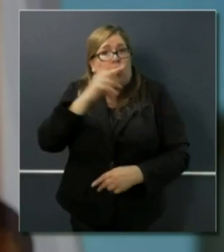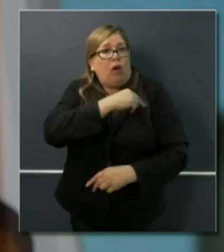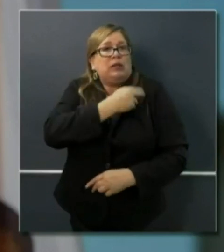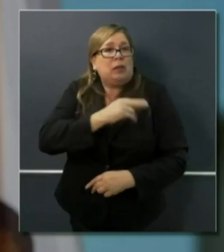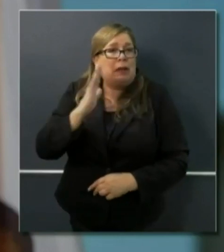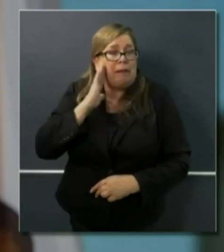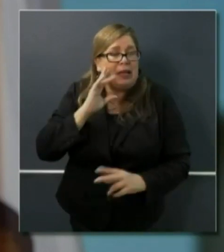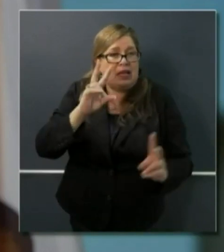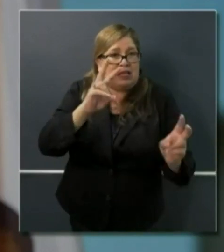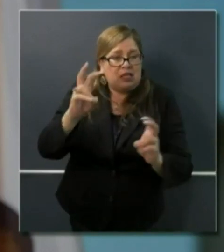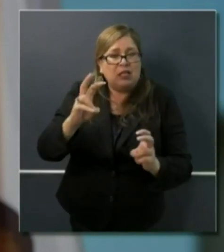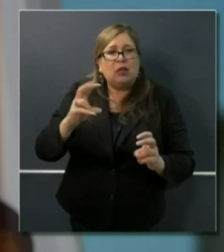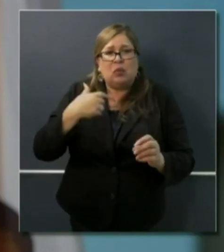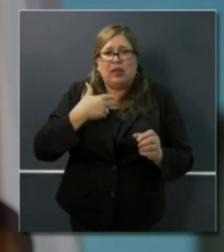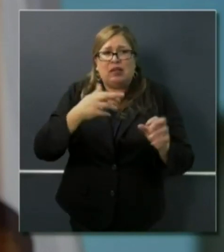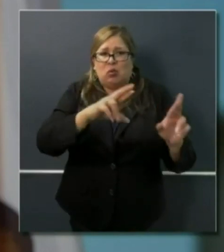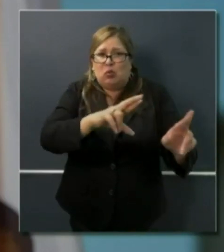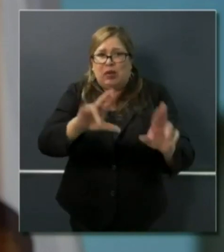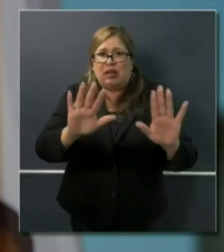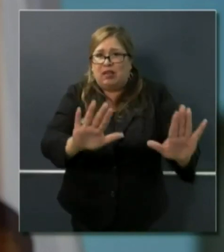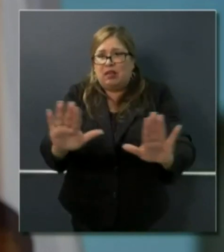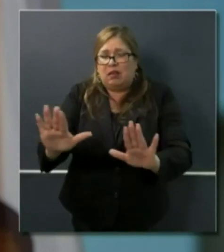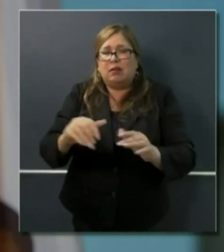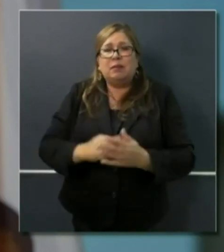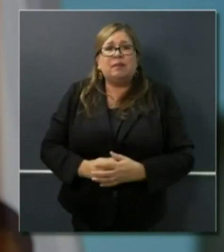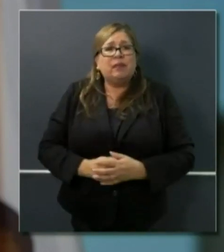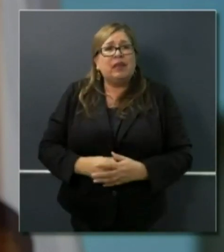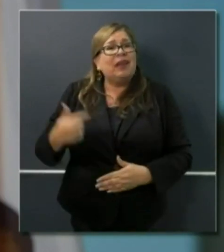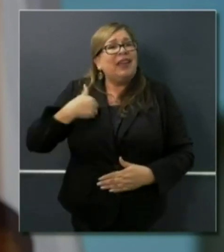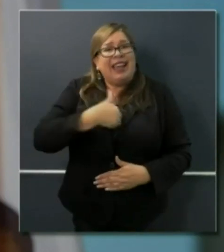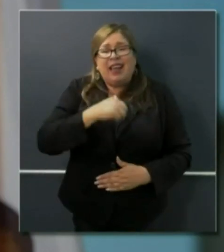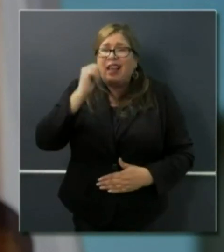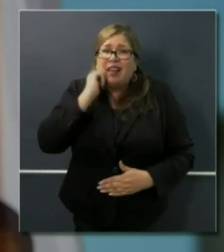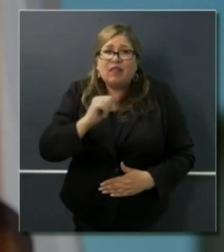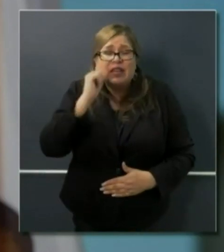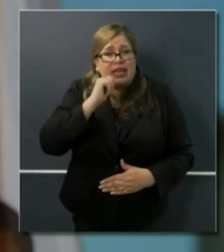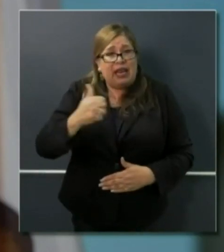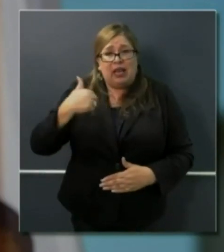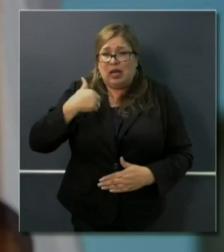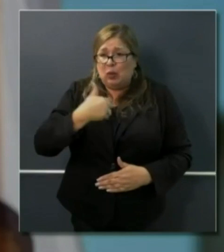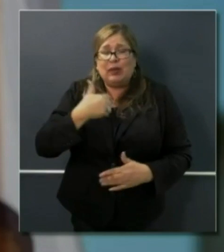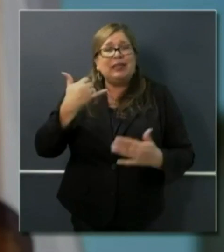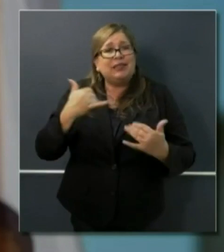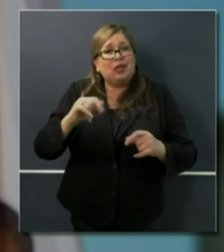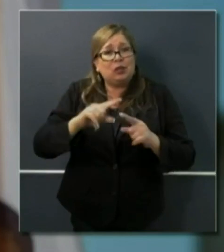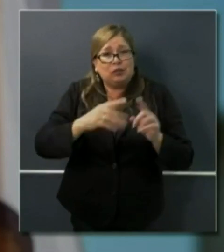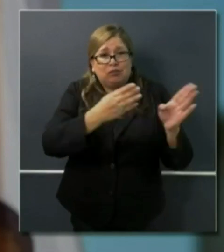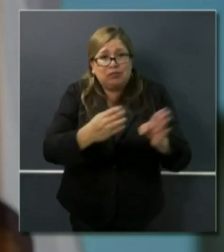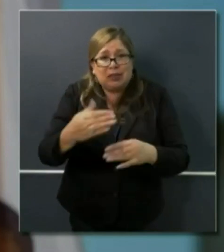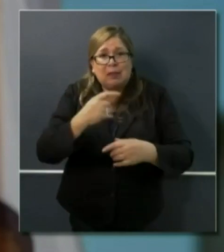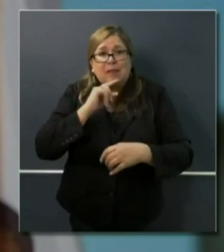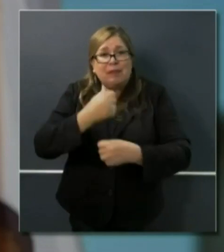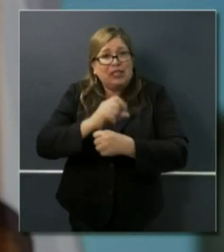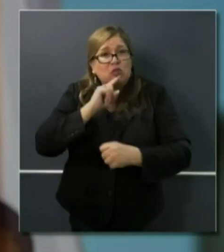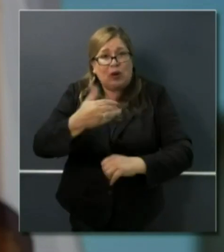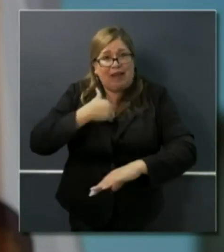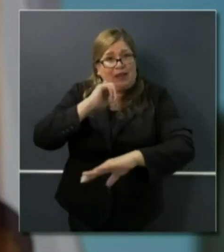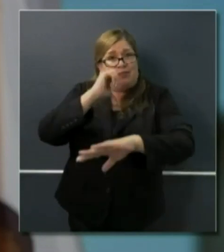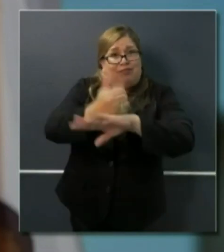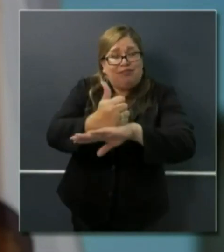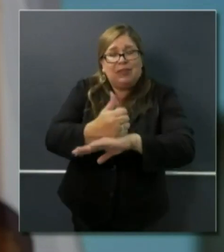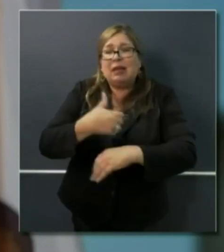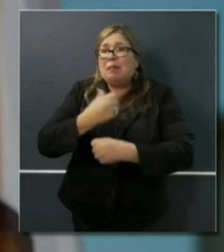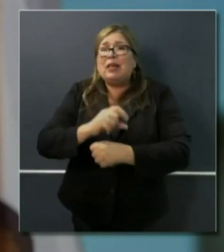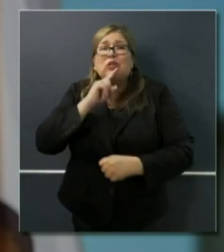more every day to secure not only the sites, but to secure the PPE and the personnel for those sites. For this reason,